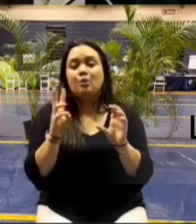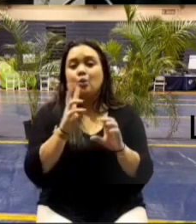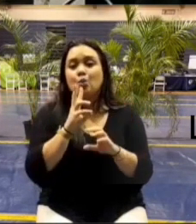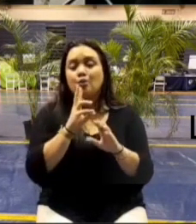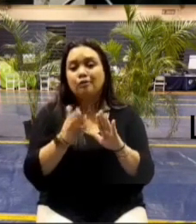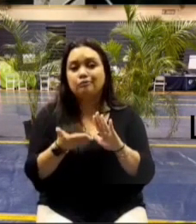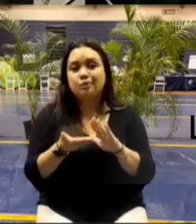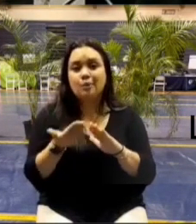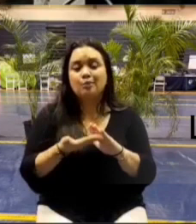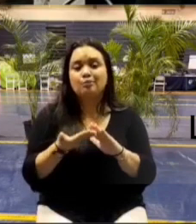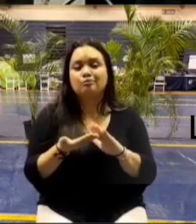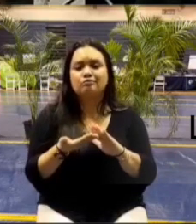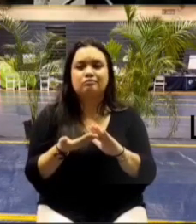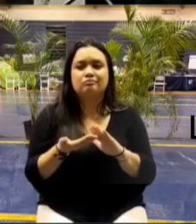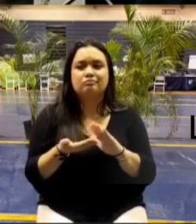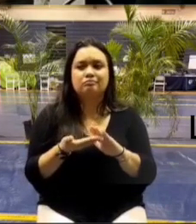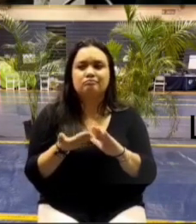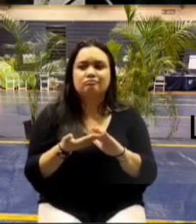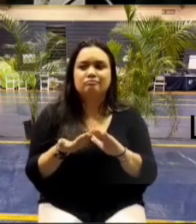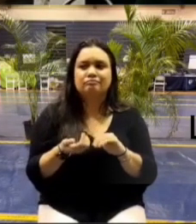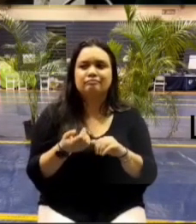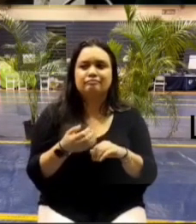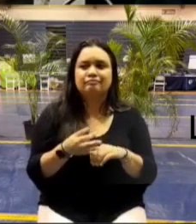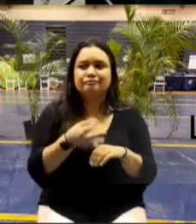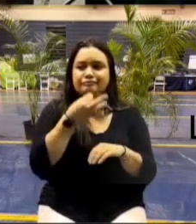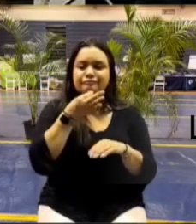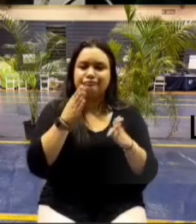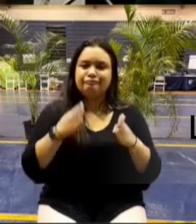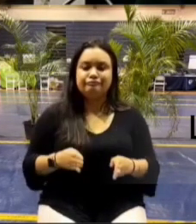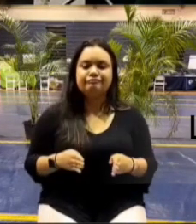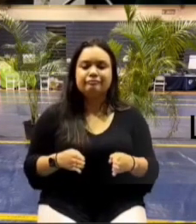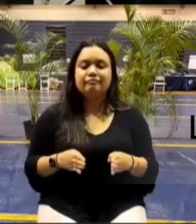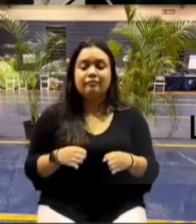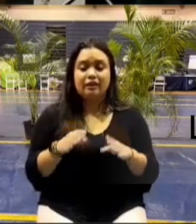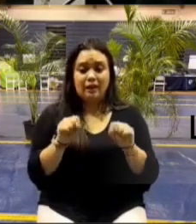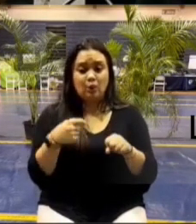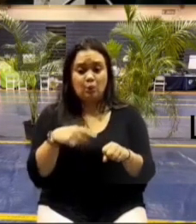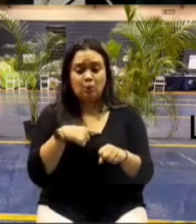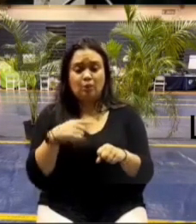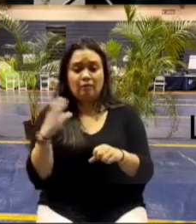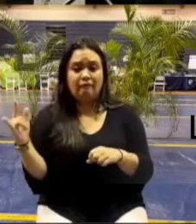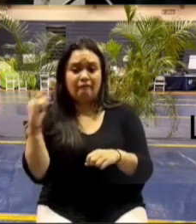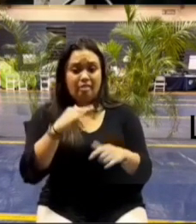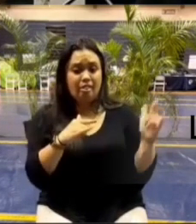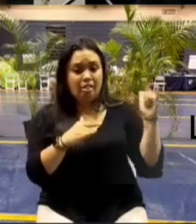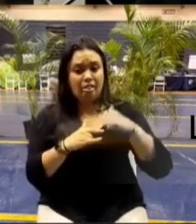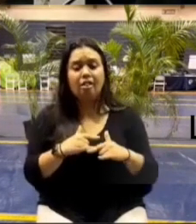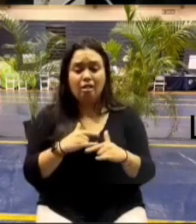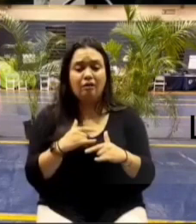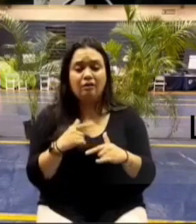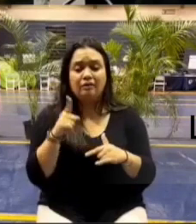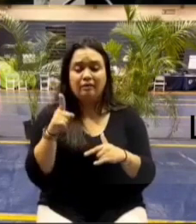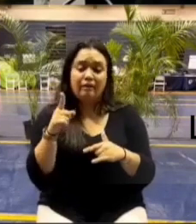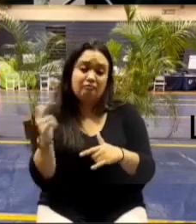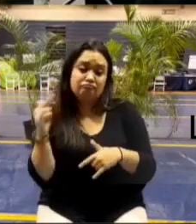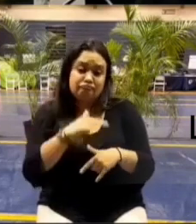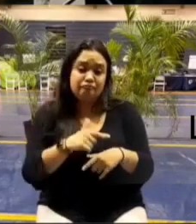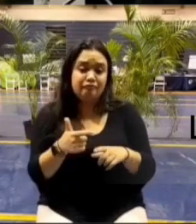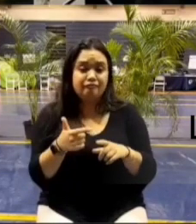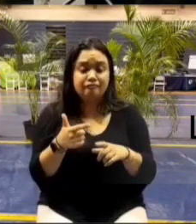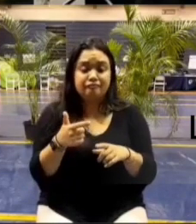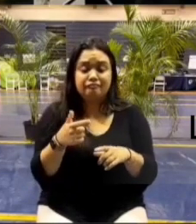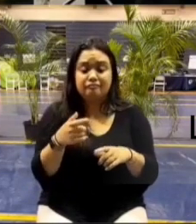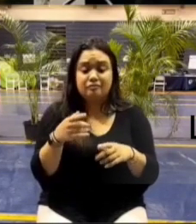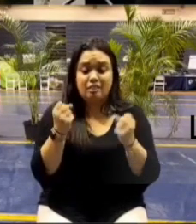the the process of checking everything could we be flying them over a lot of people commute inner island for for